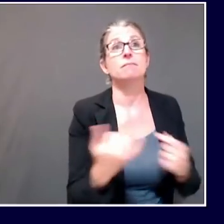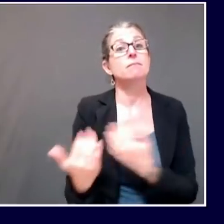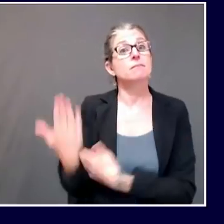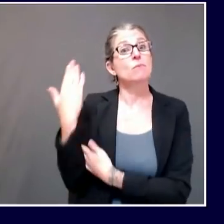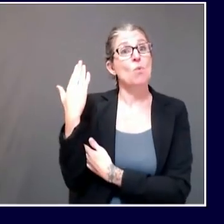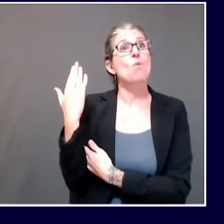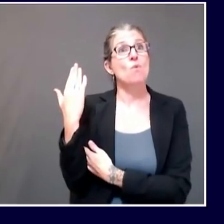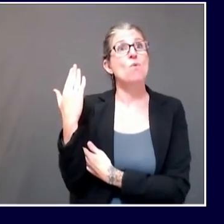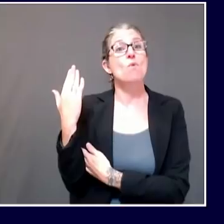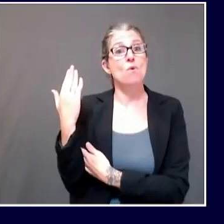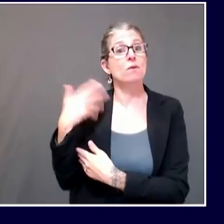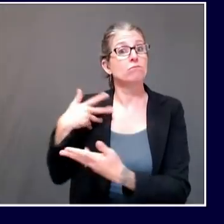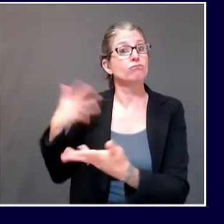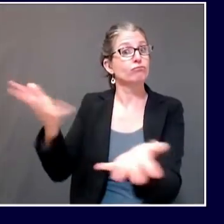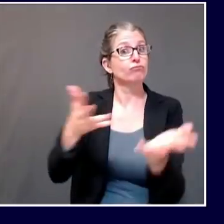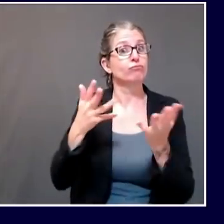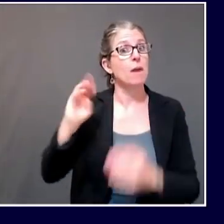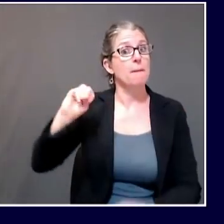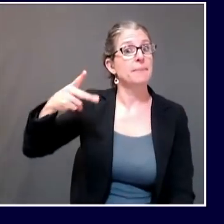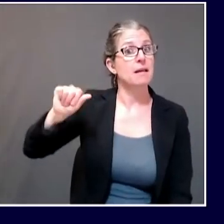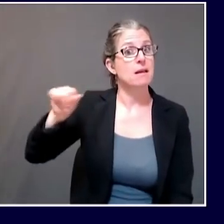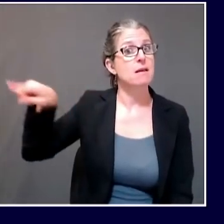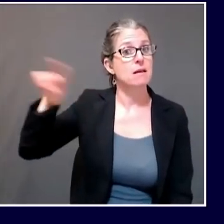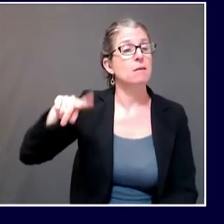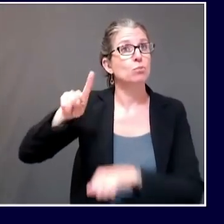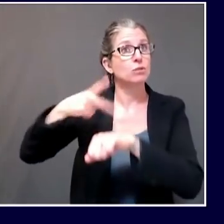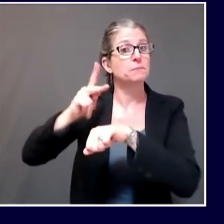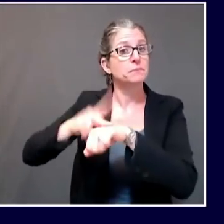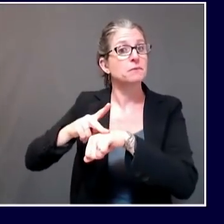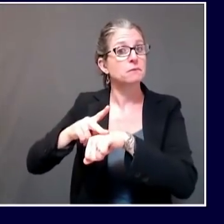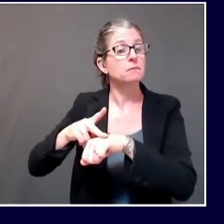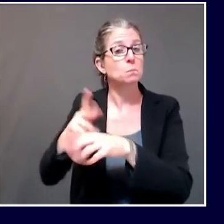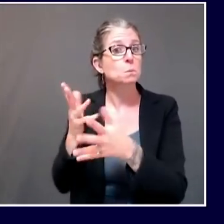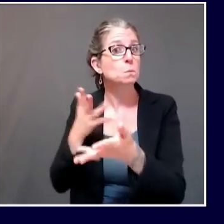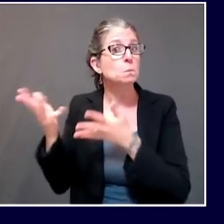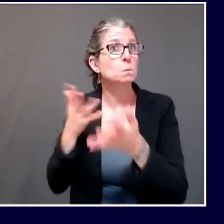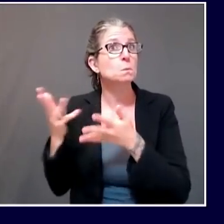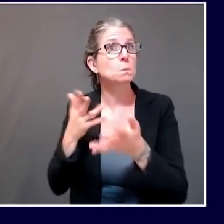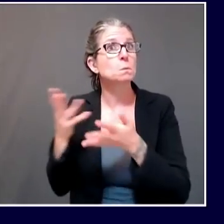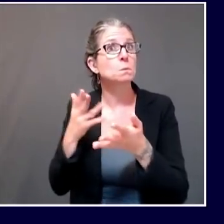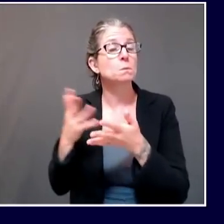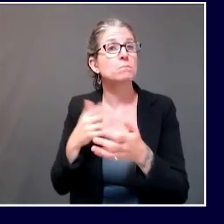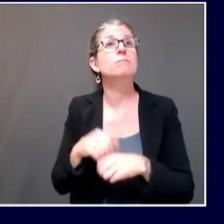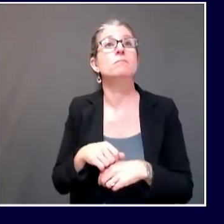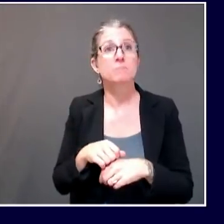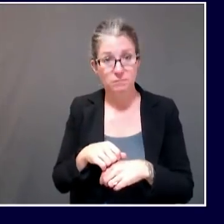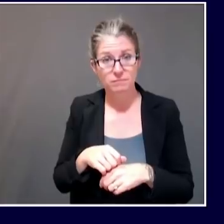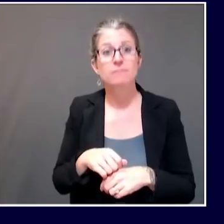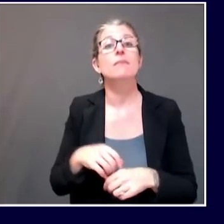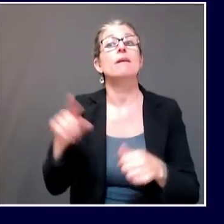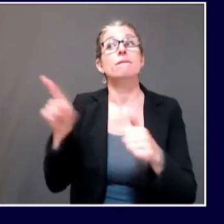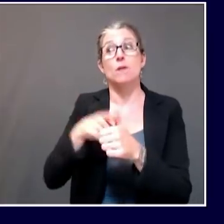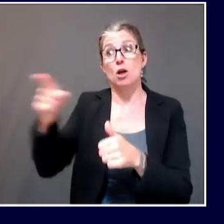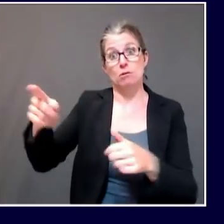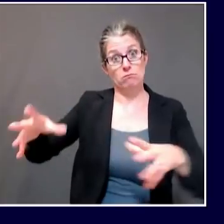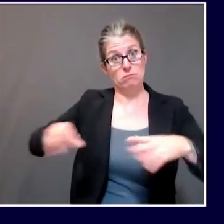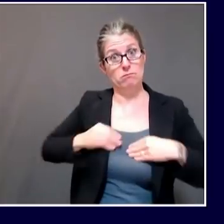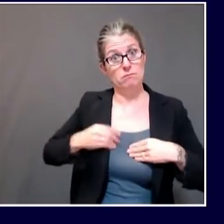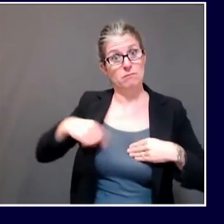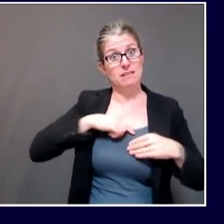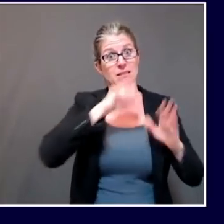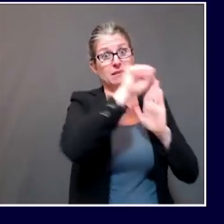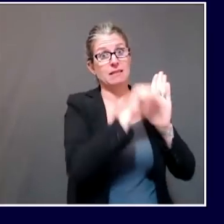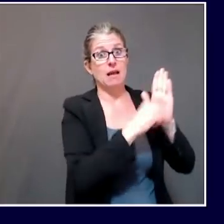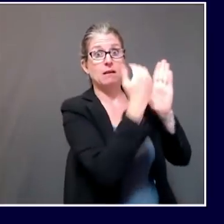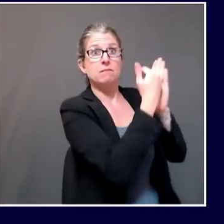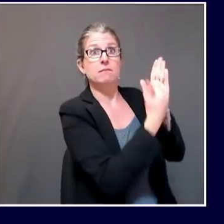not just sports taking place in communities. They're taking place on school grounds, in school gyms. So making sure that it's clear